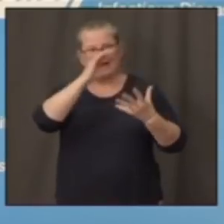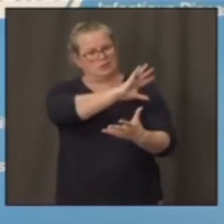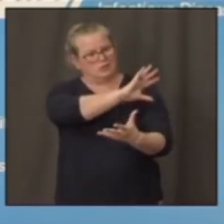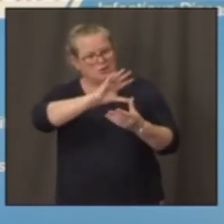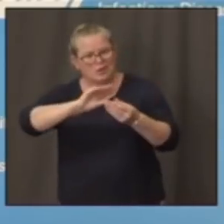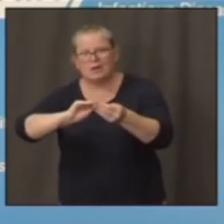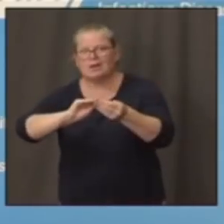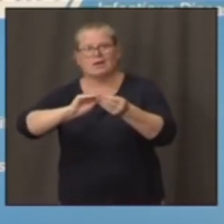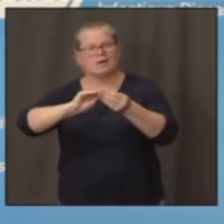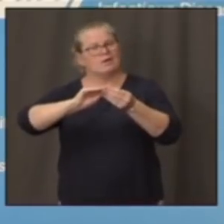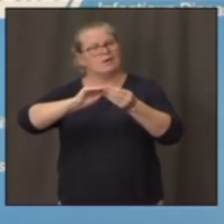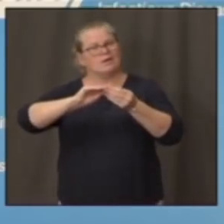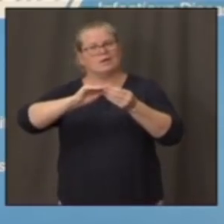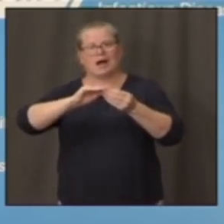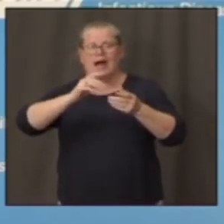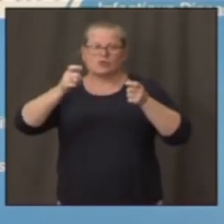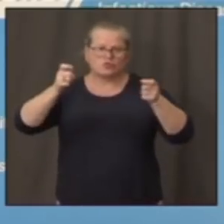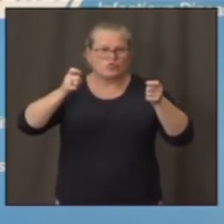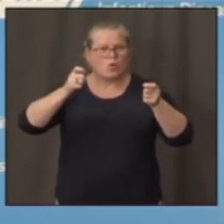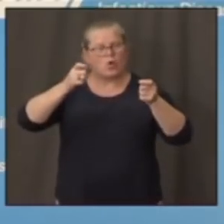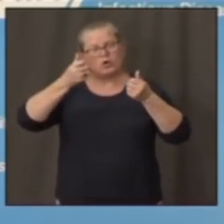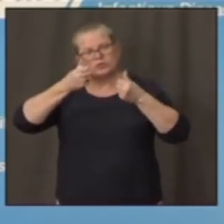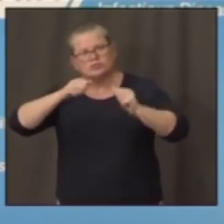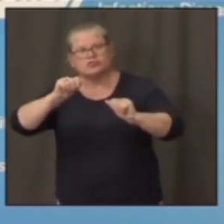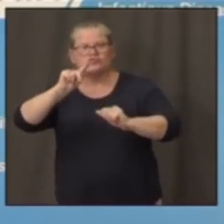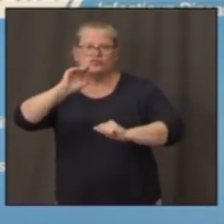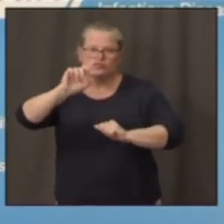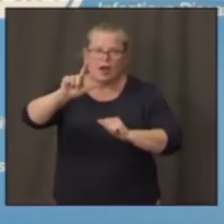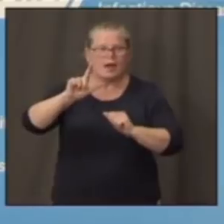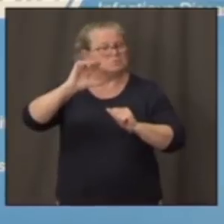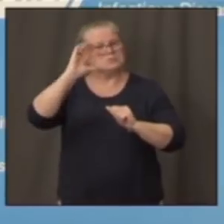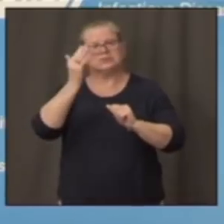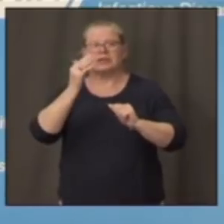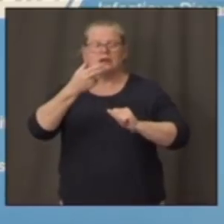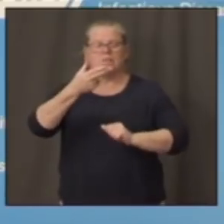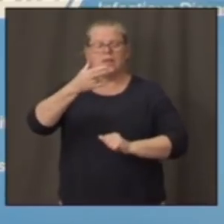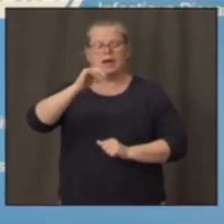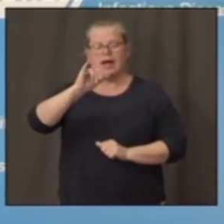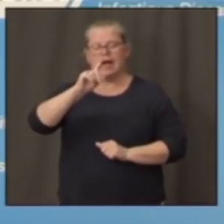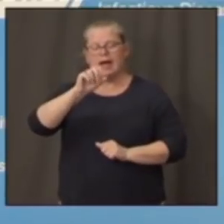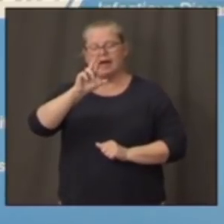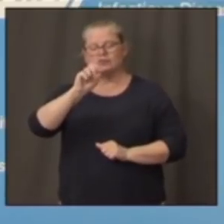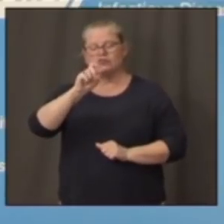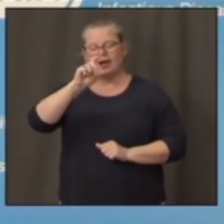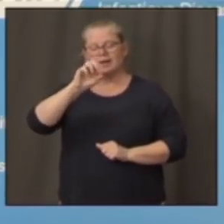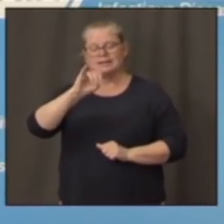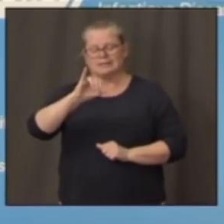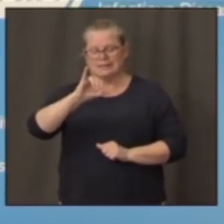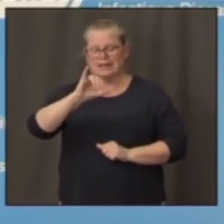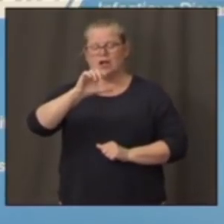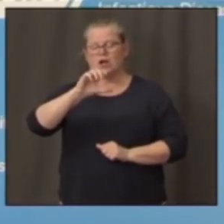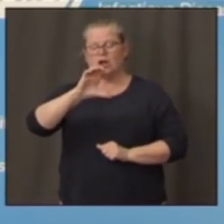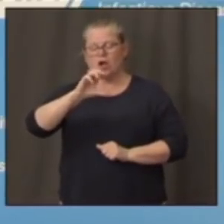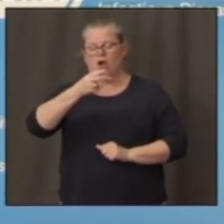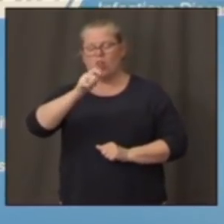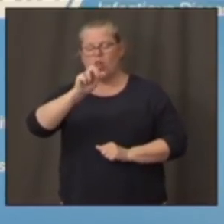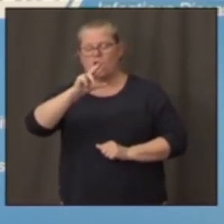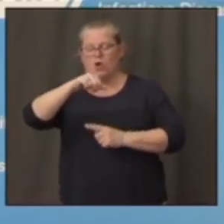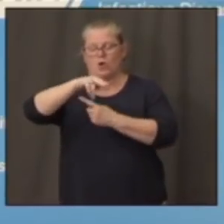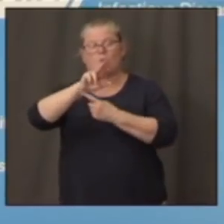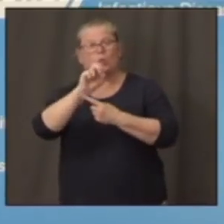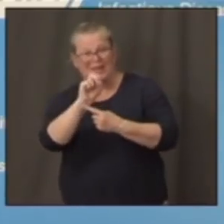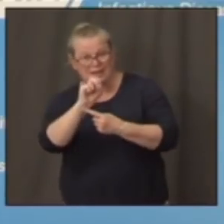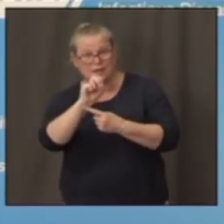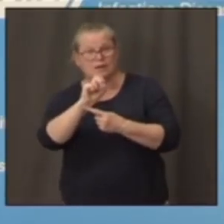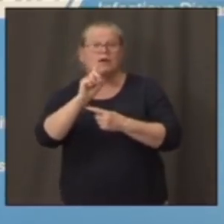there does not appear to be any efficacy of hydroxychloroquine in the treatment of COVID-19. And, Max,